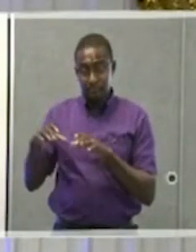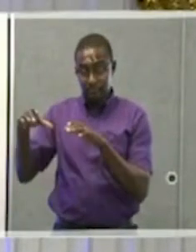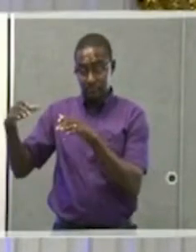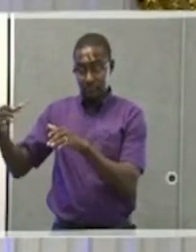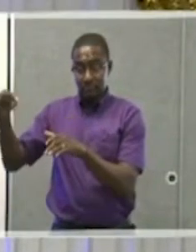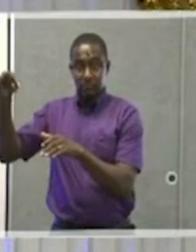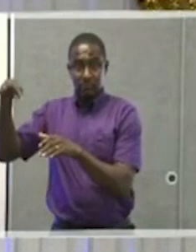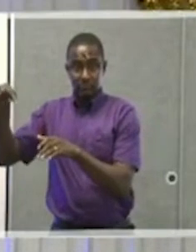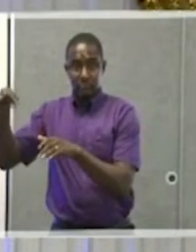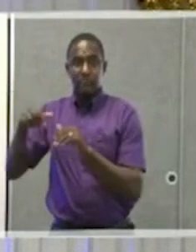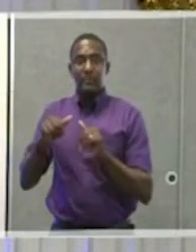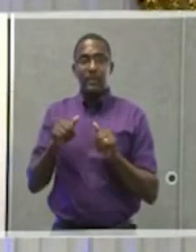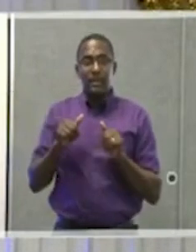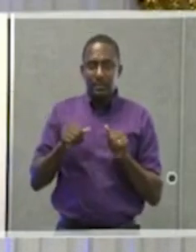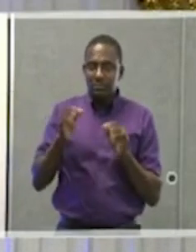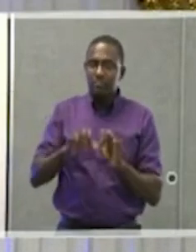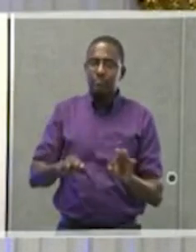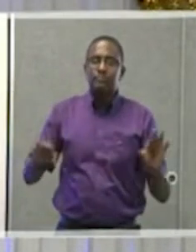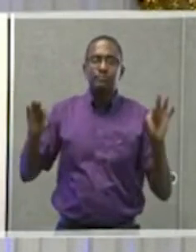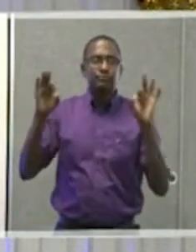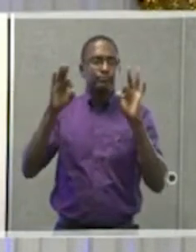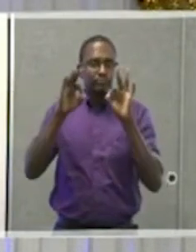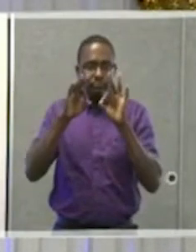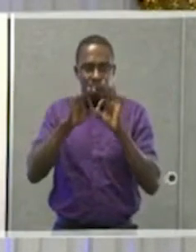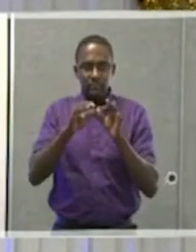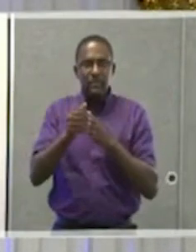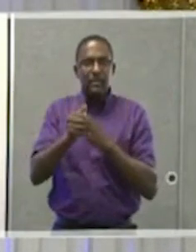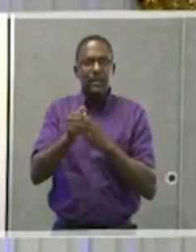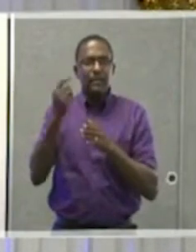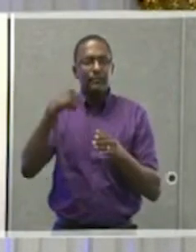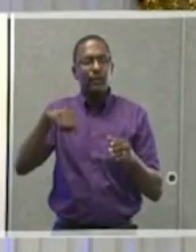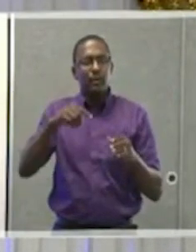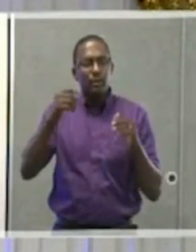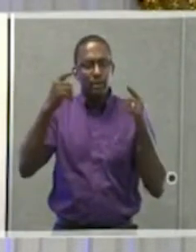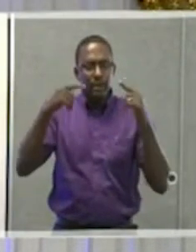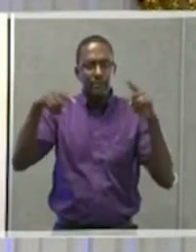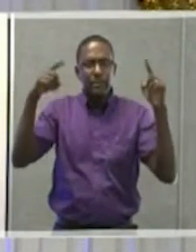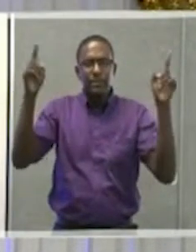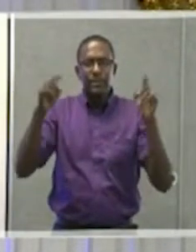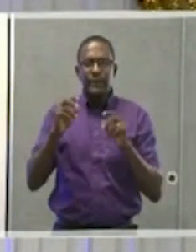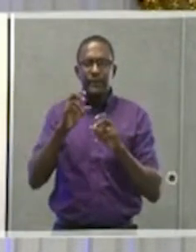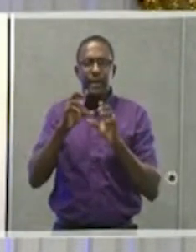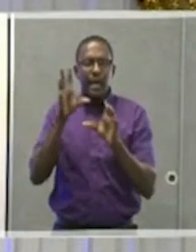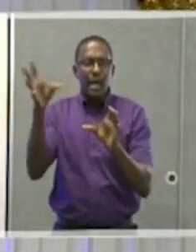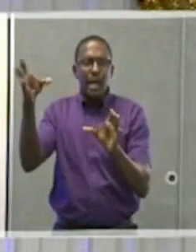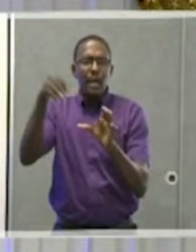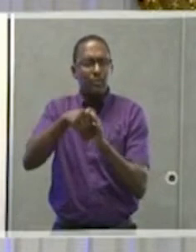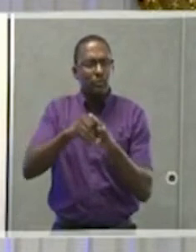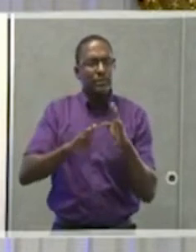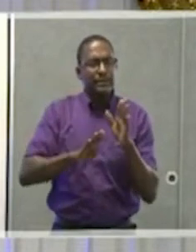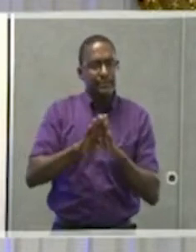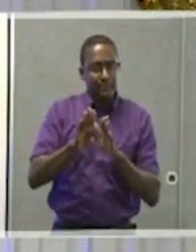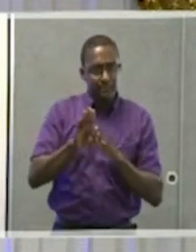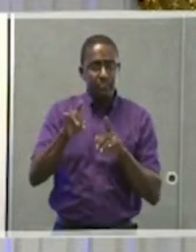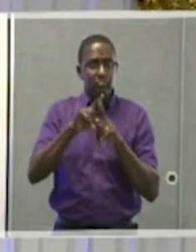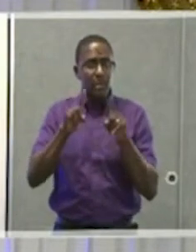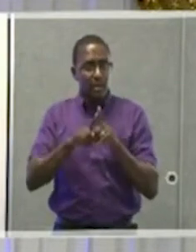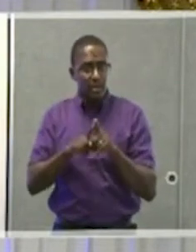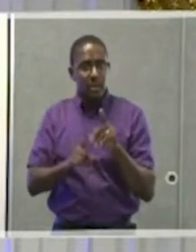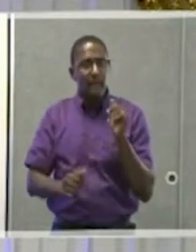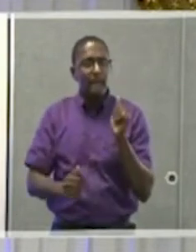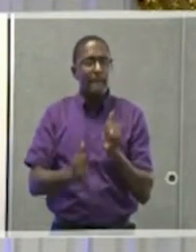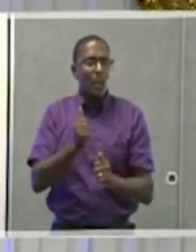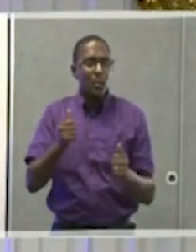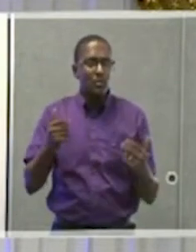can be an important vehicle for achieving inclusive development and most